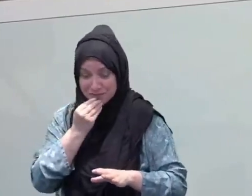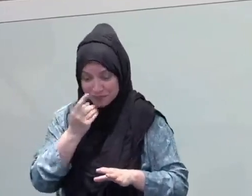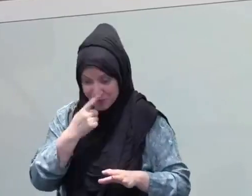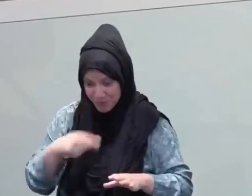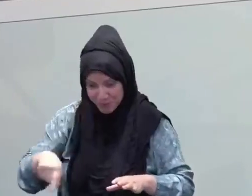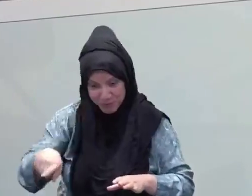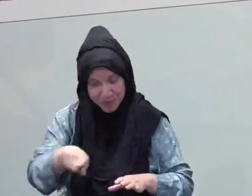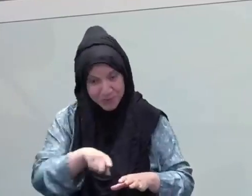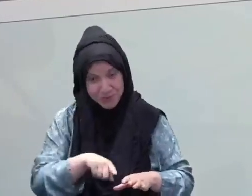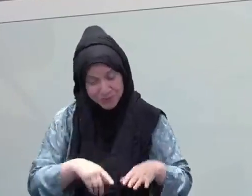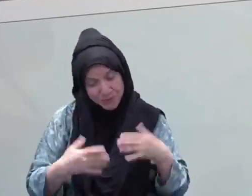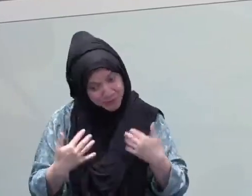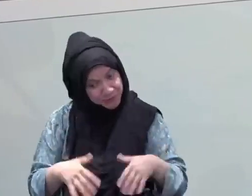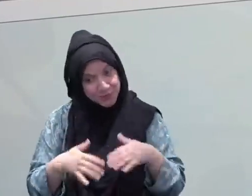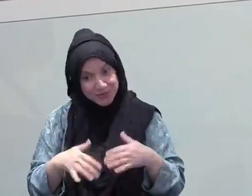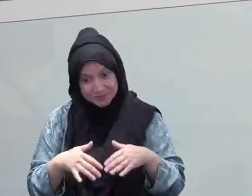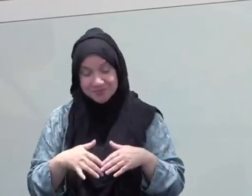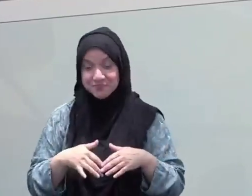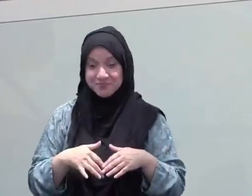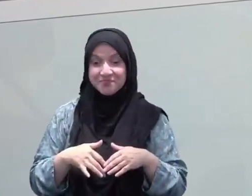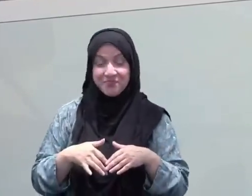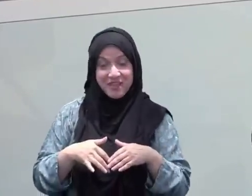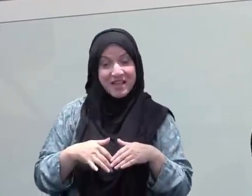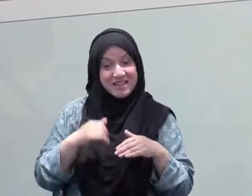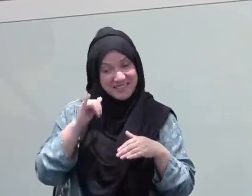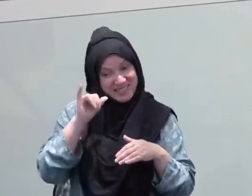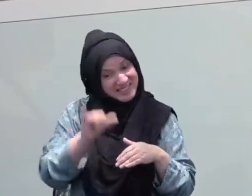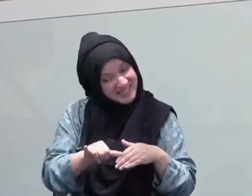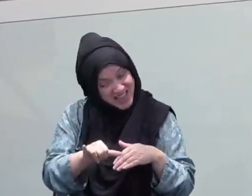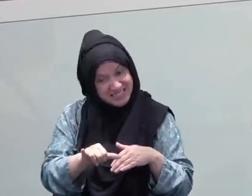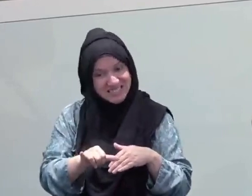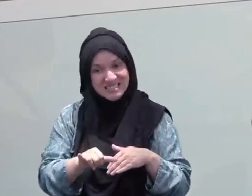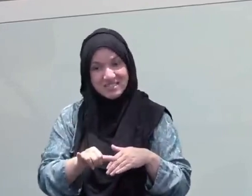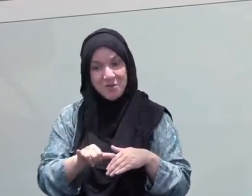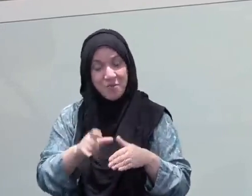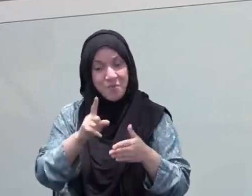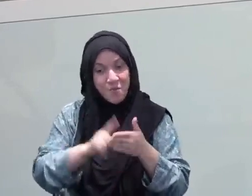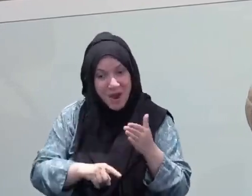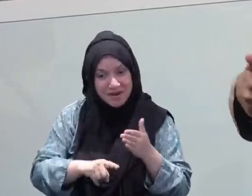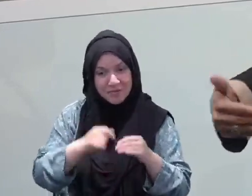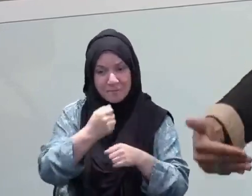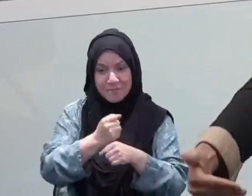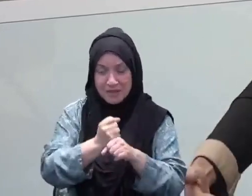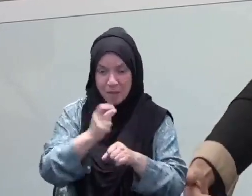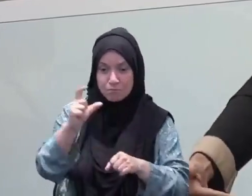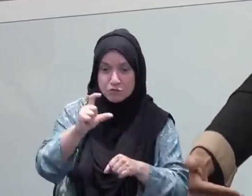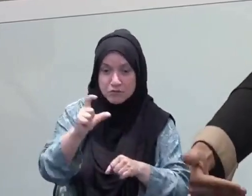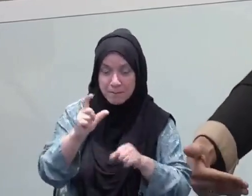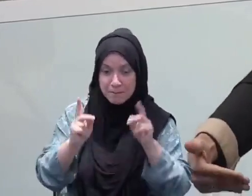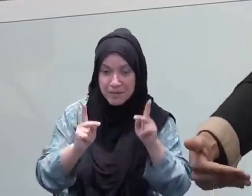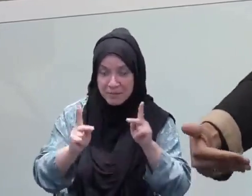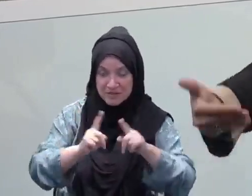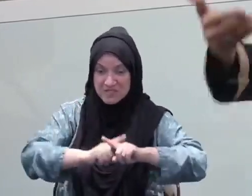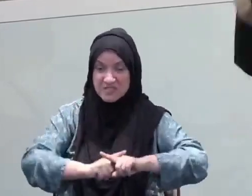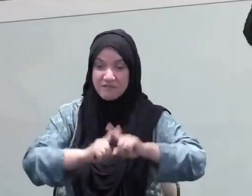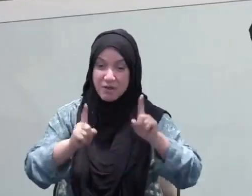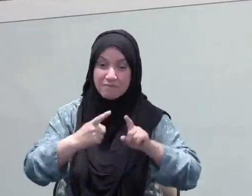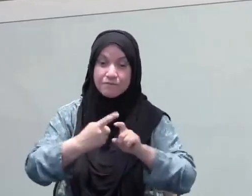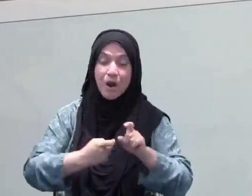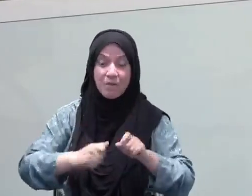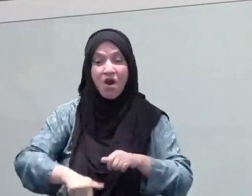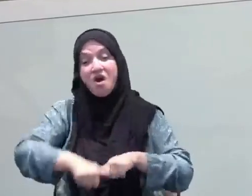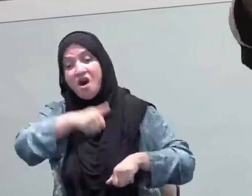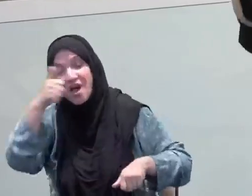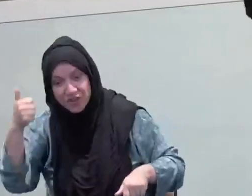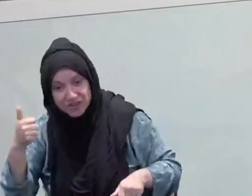that when half of the night passed, they started their fast. So not until the time of Fajr. They